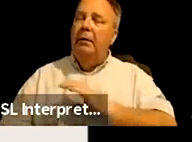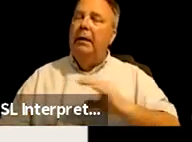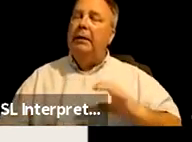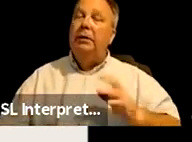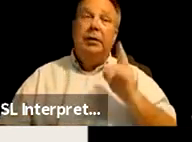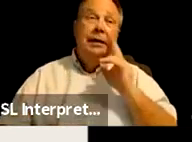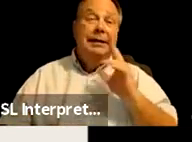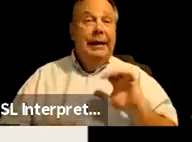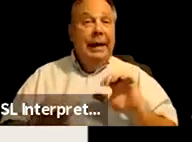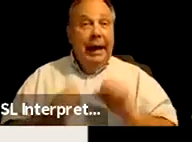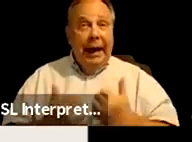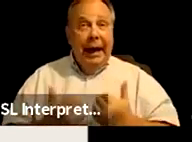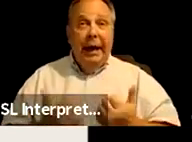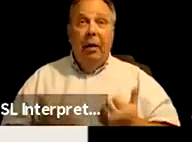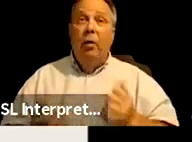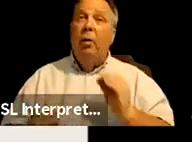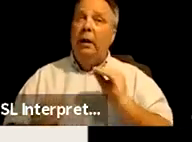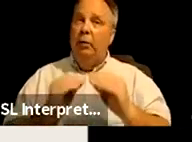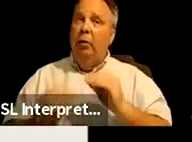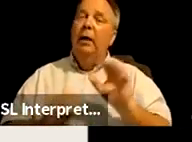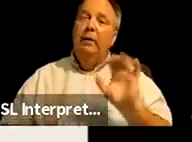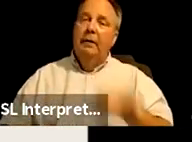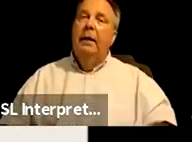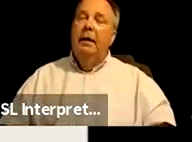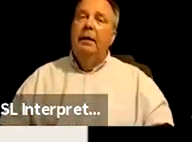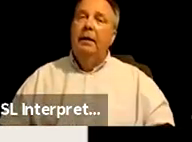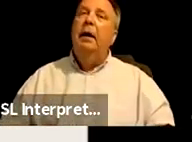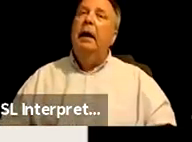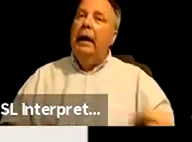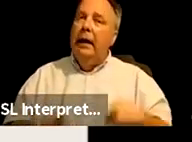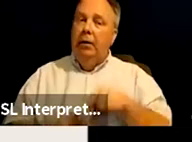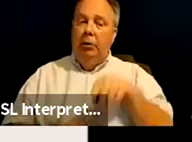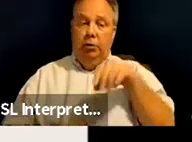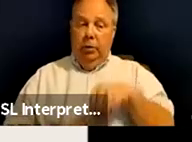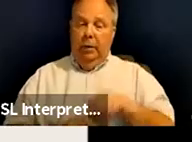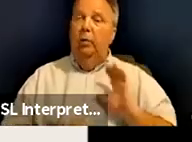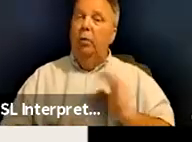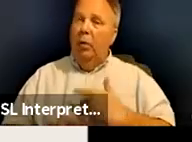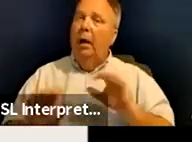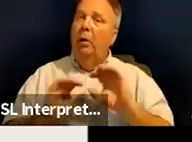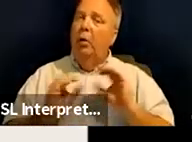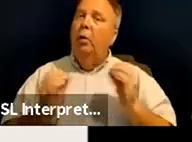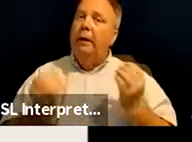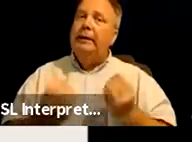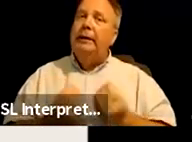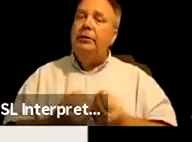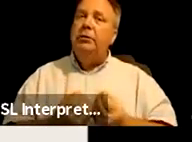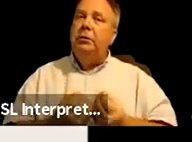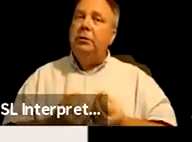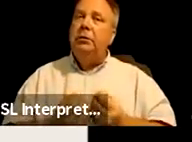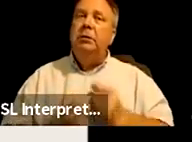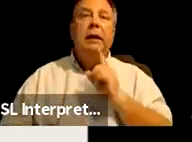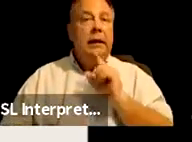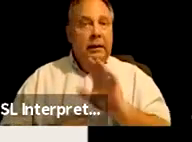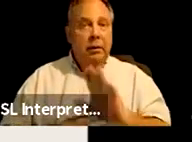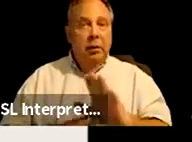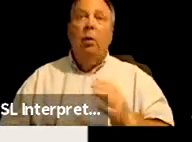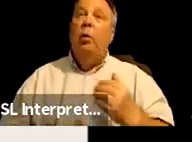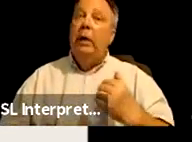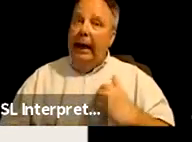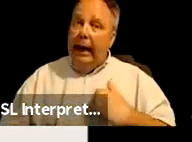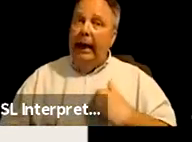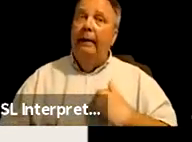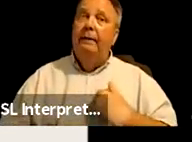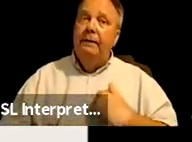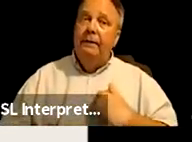see how we rectify that. also internally within our organization, ensuring that we have